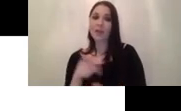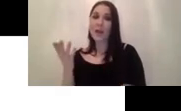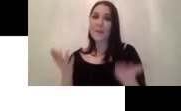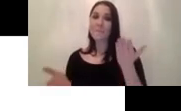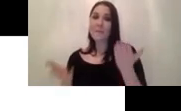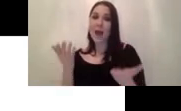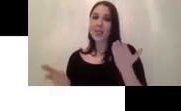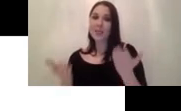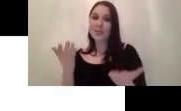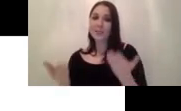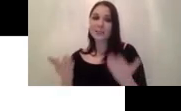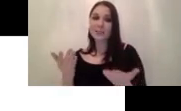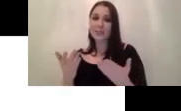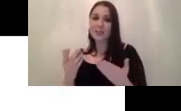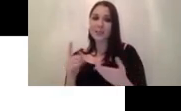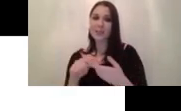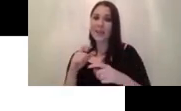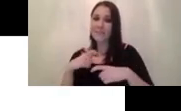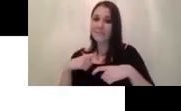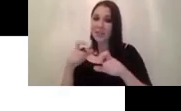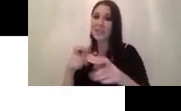between the efficiency and accuracy